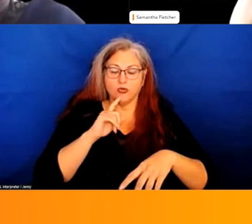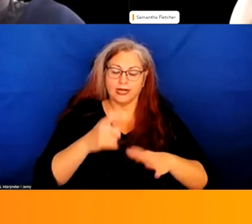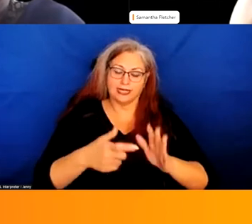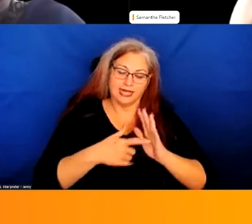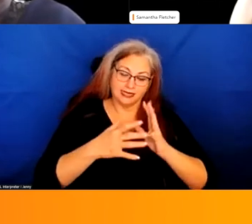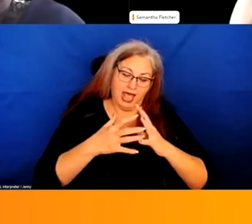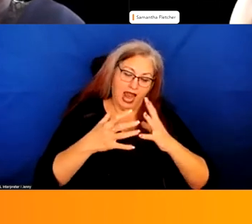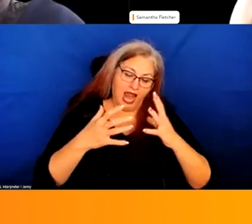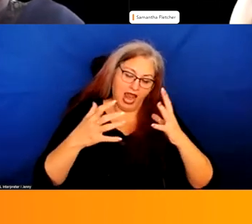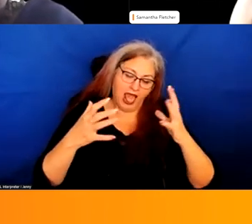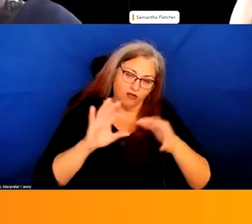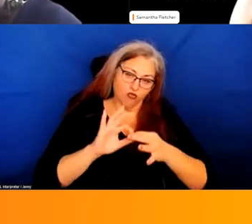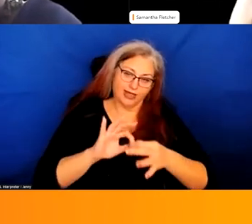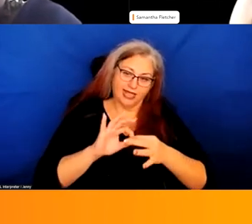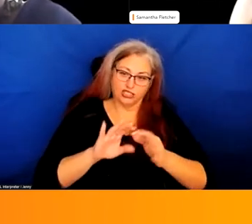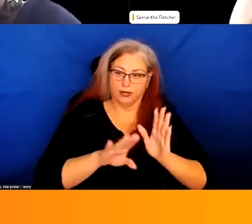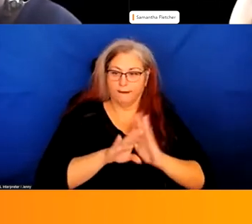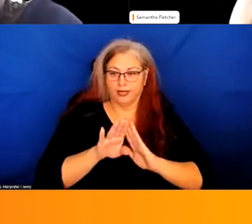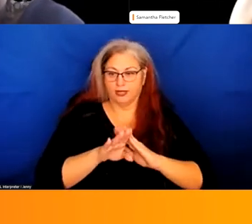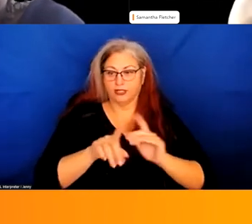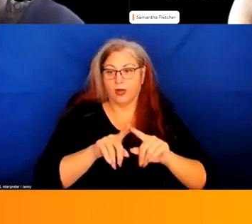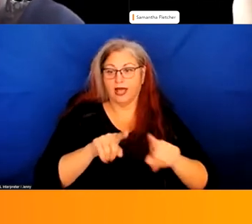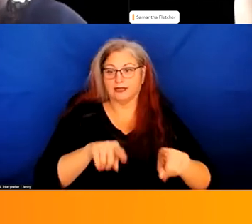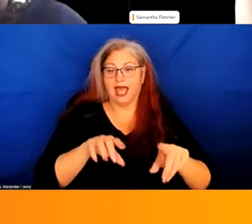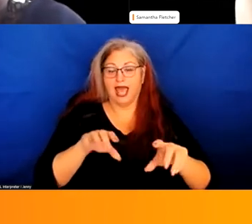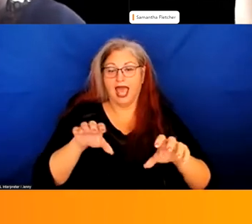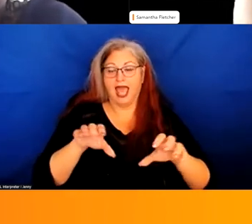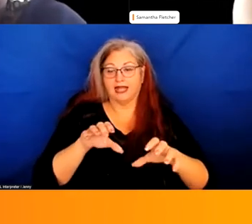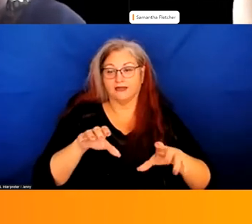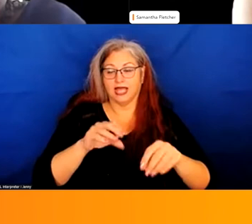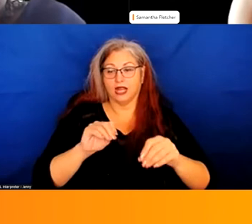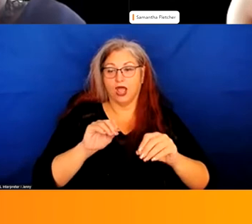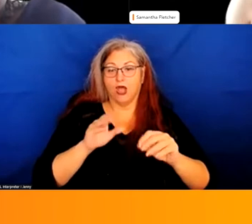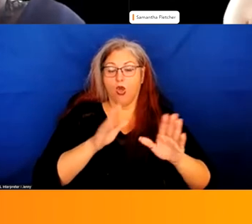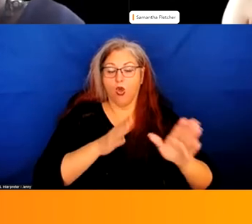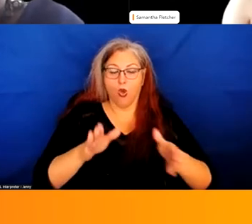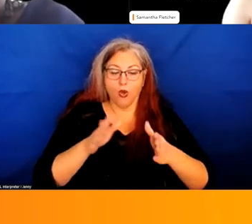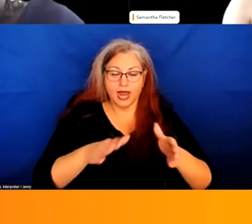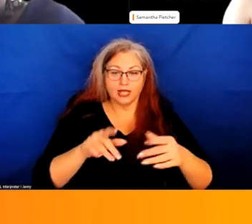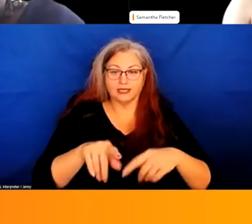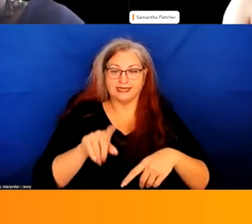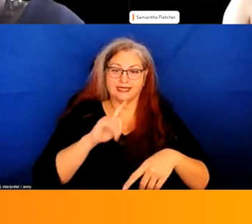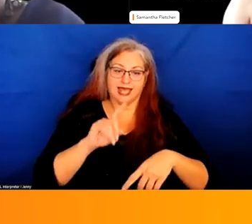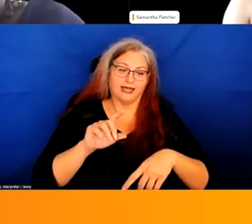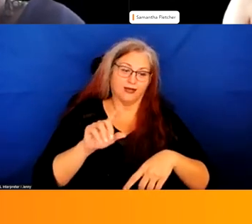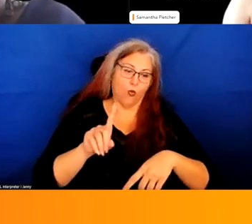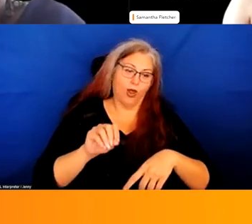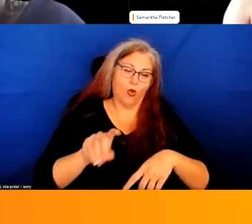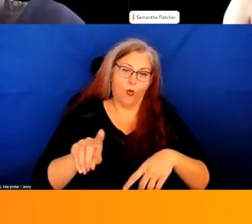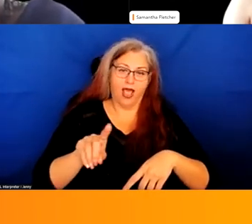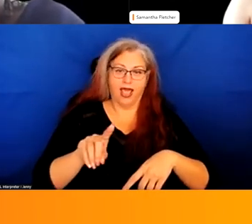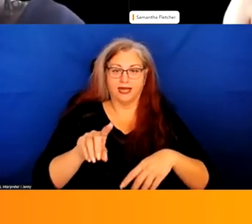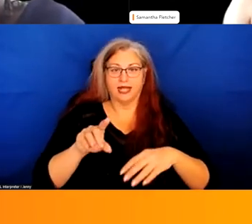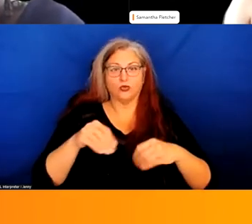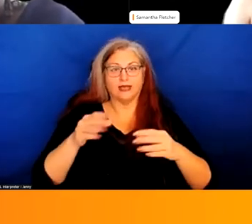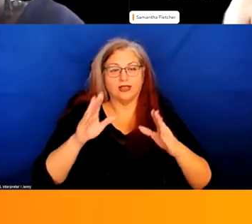of relationship building. So as an activist and the community organizer, the art of one-on-ones, people's intentions, their